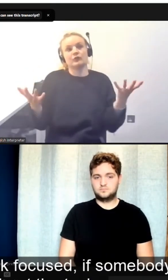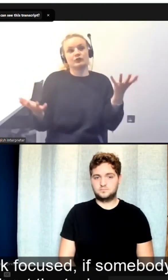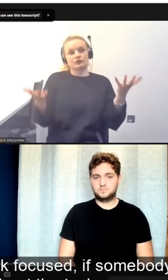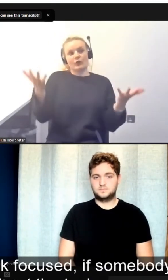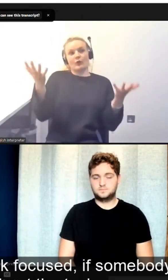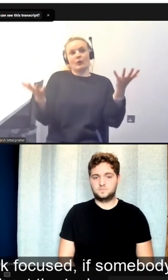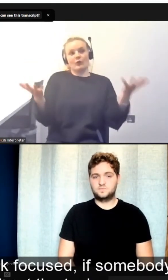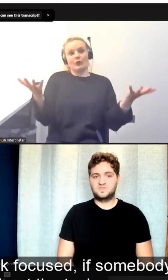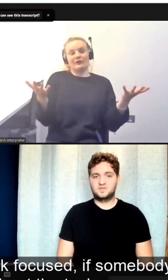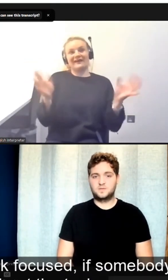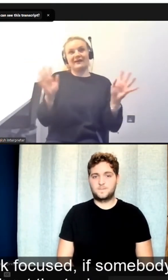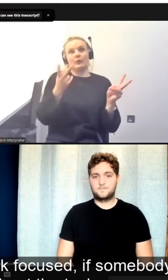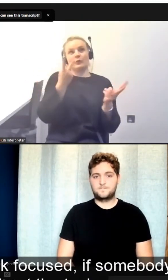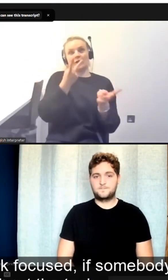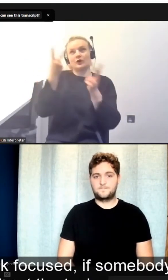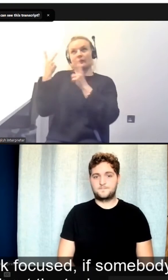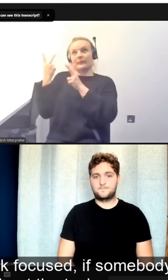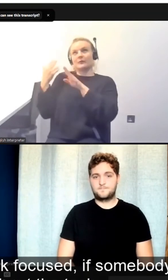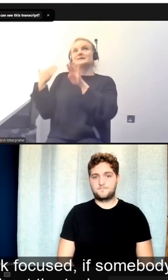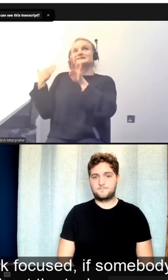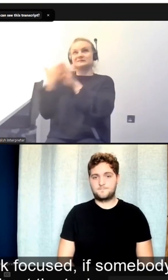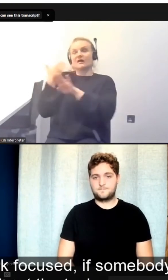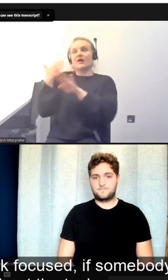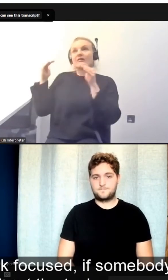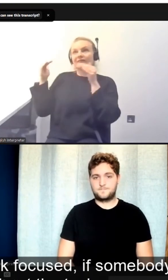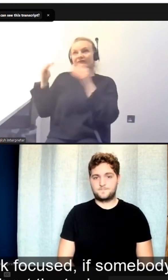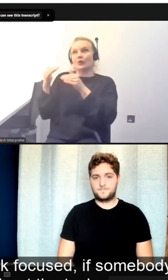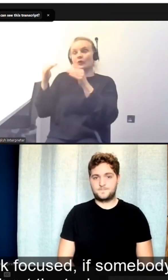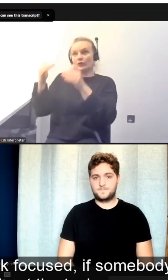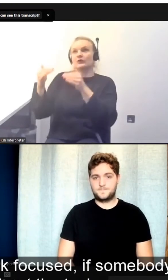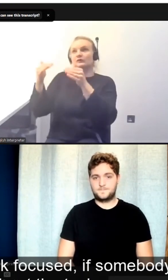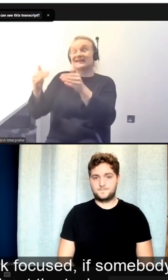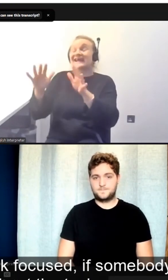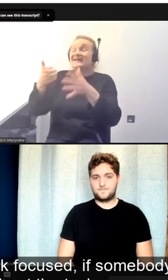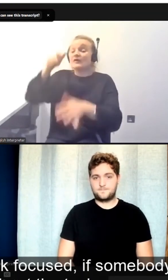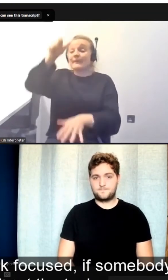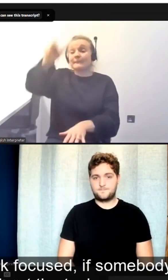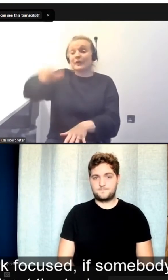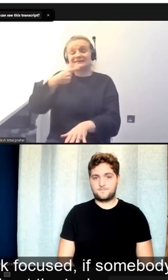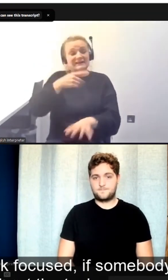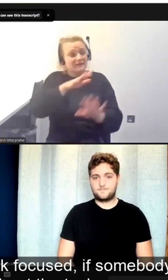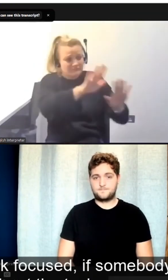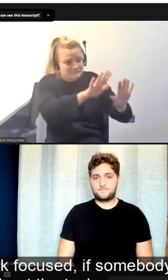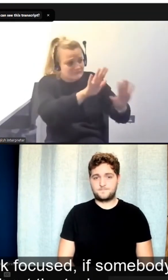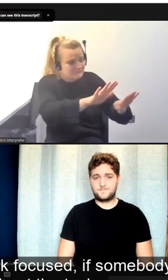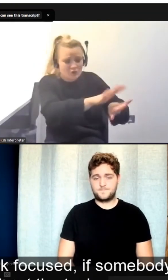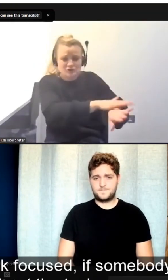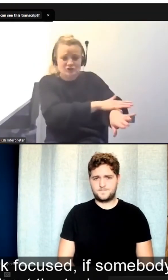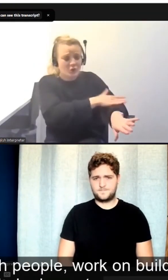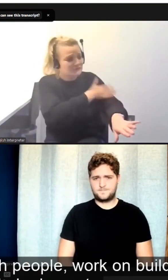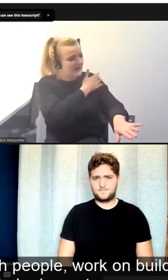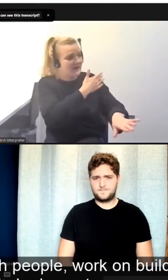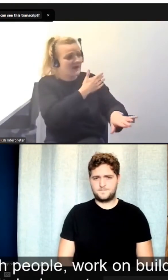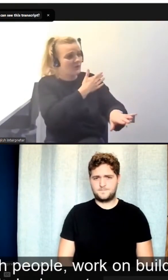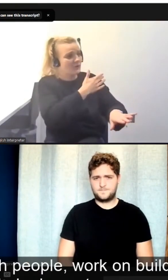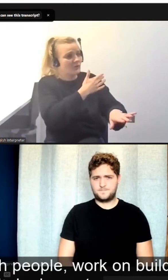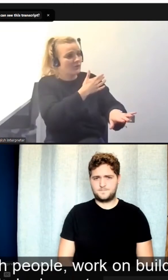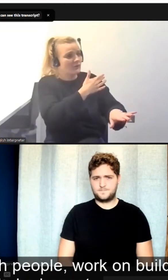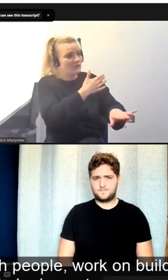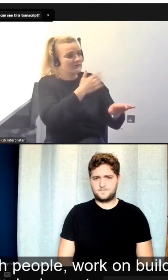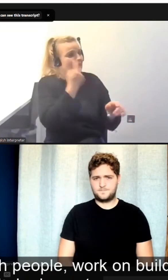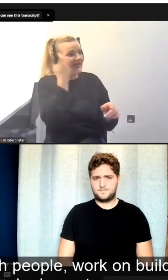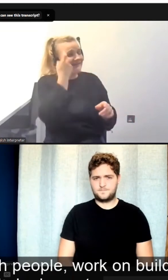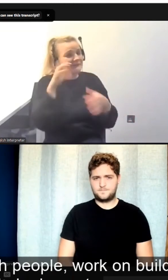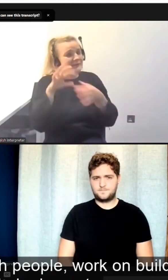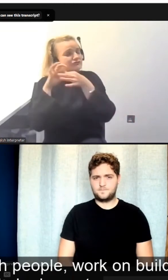look back, very task focused, if somebody had said to me, slow down, Kate, about the task, think about